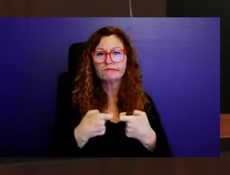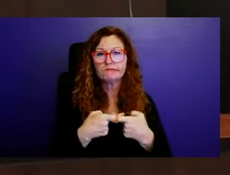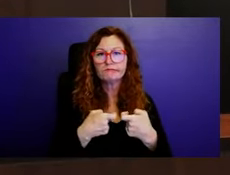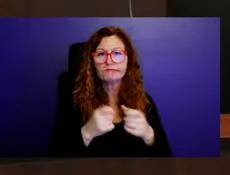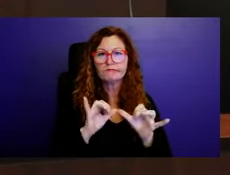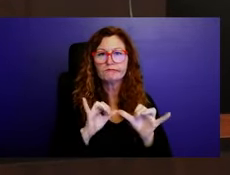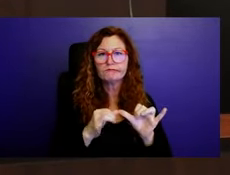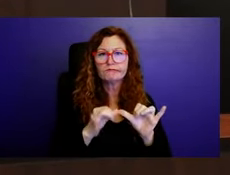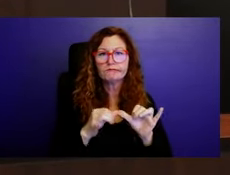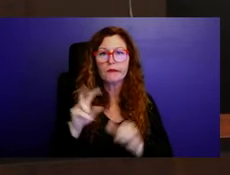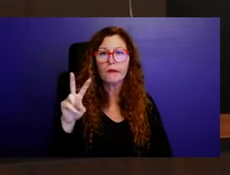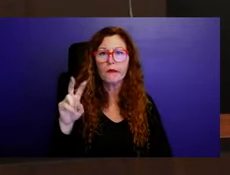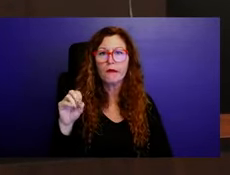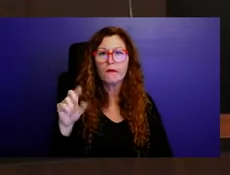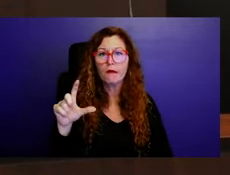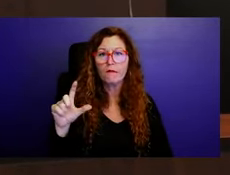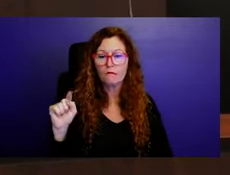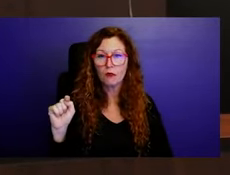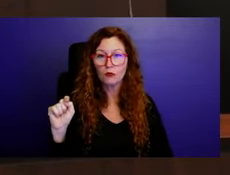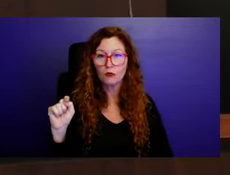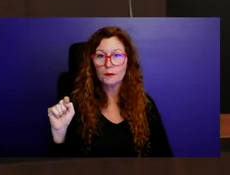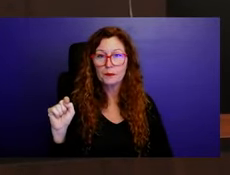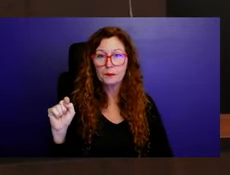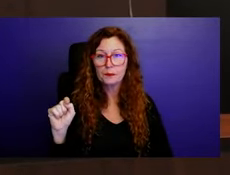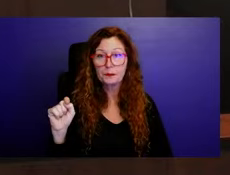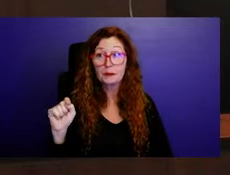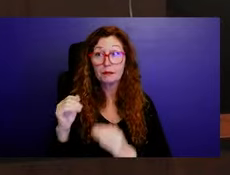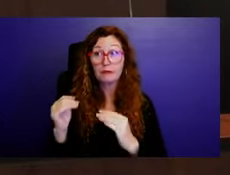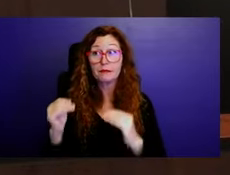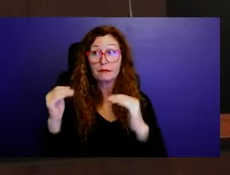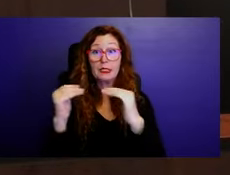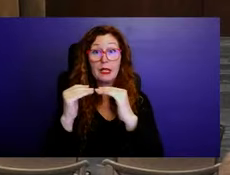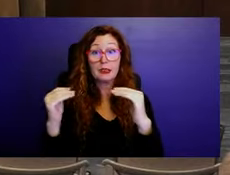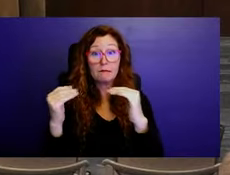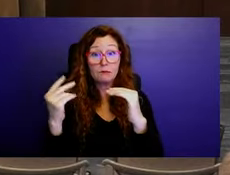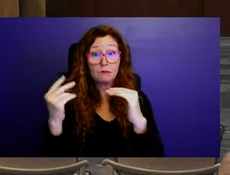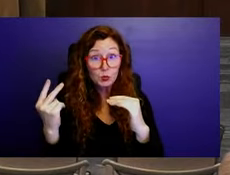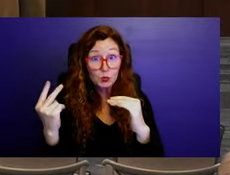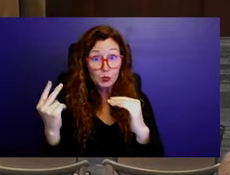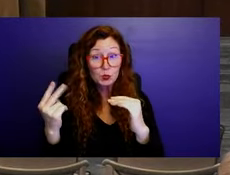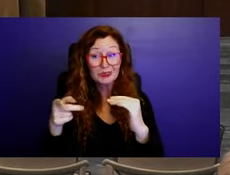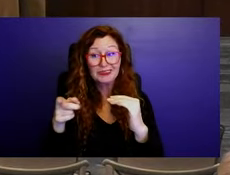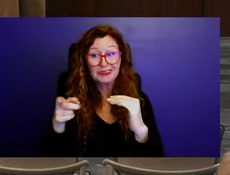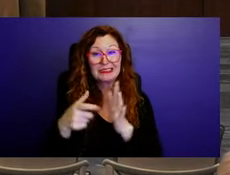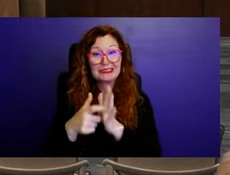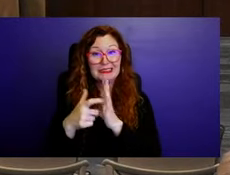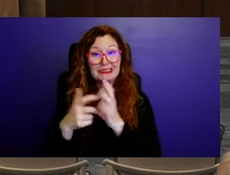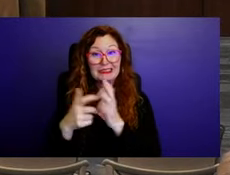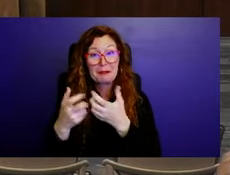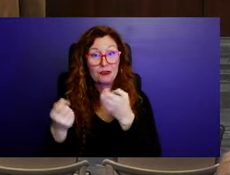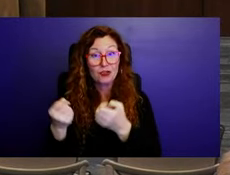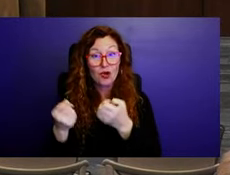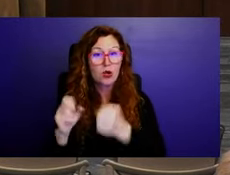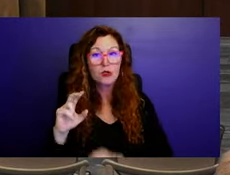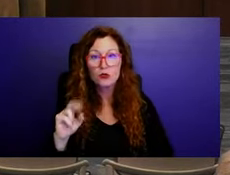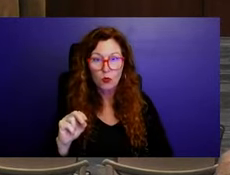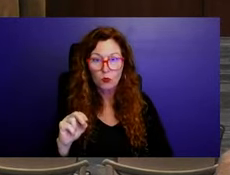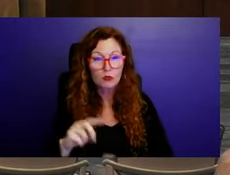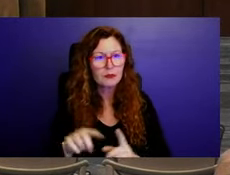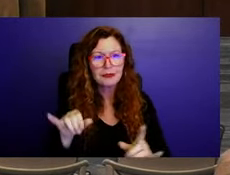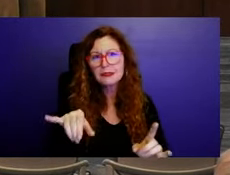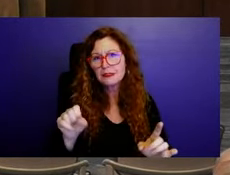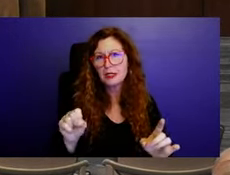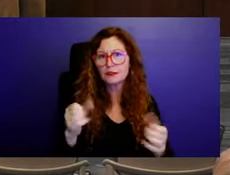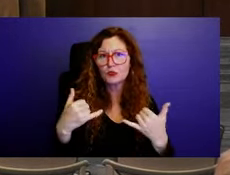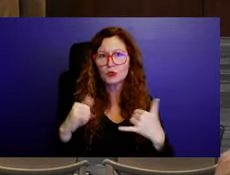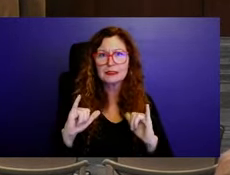what you would call a level two charger thing. yeah, yeah. Okay. But, but yeah, you could still plug in like anyone can